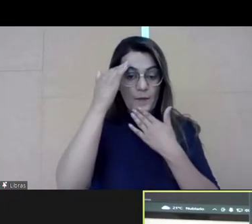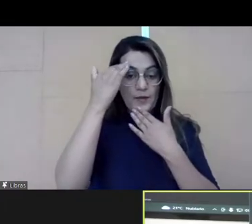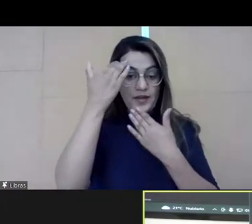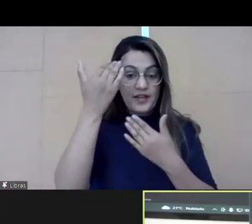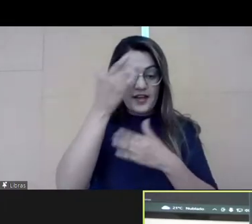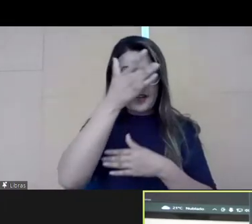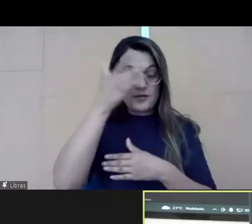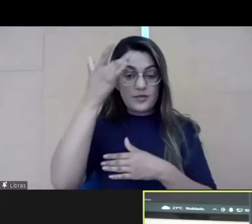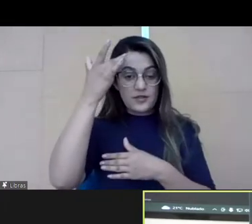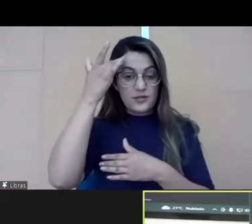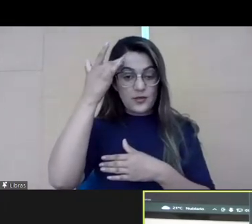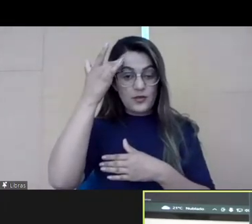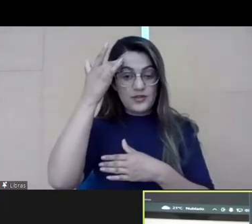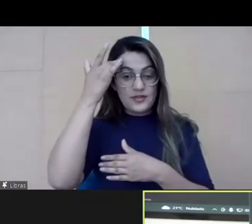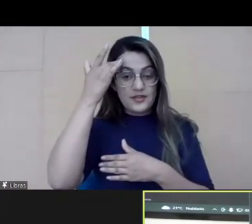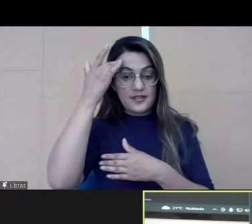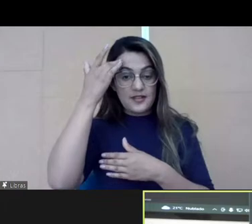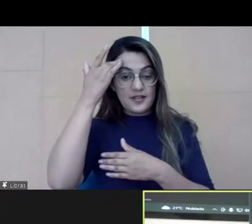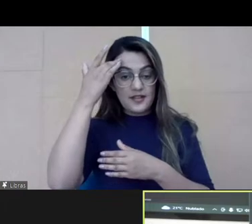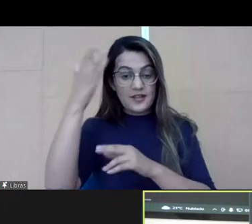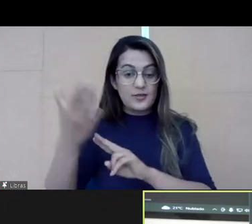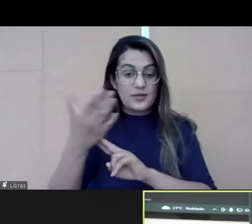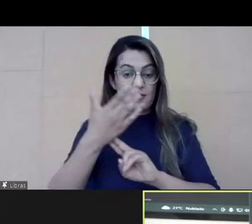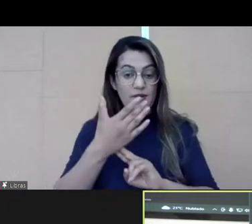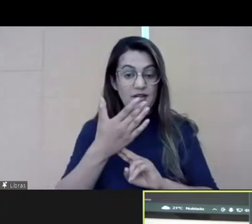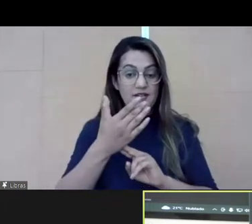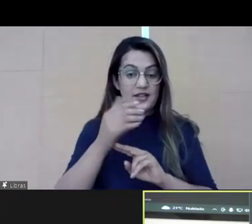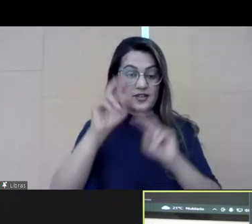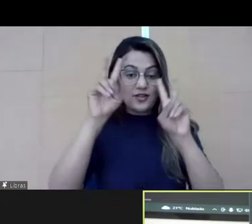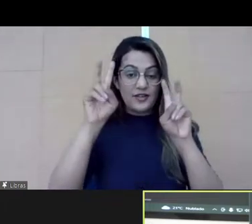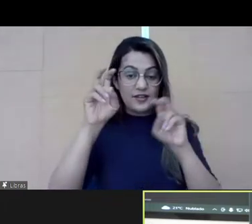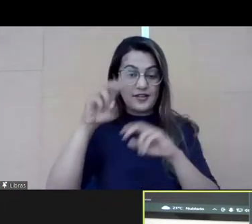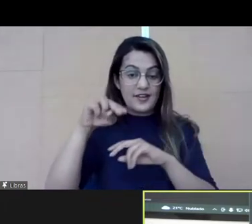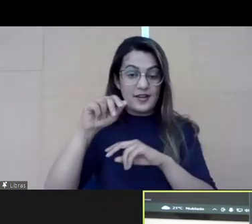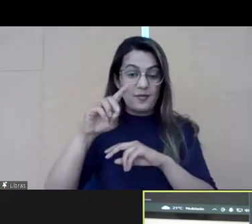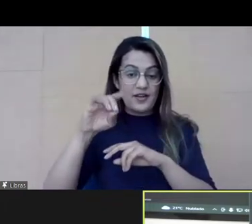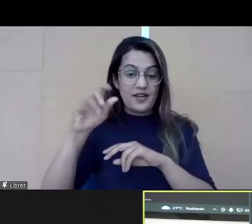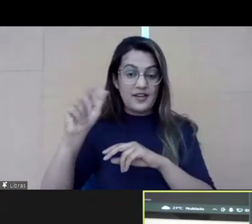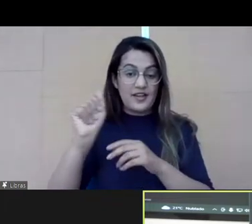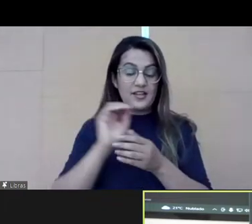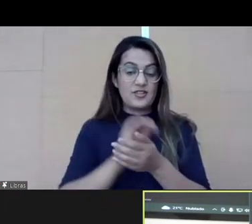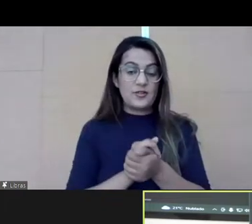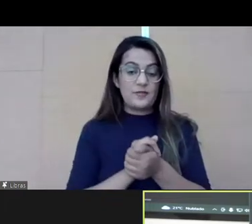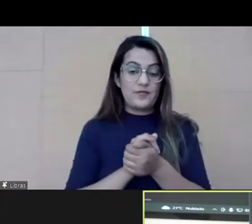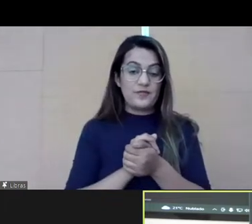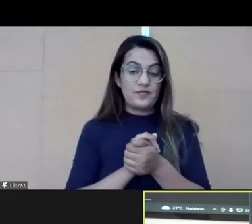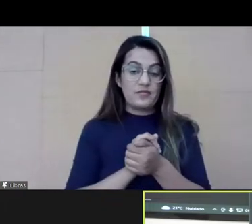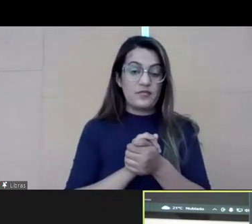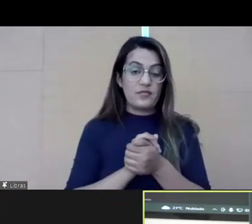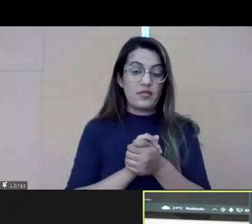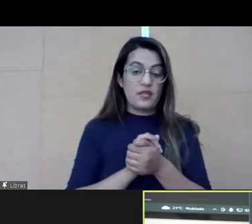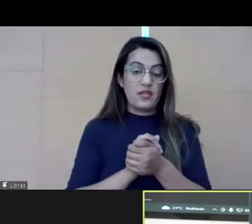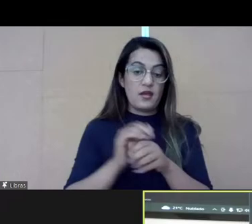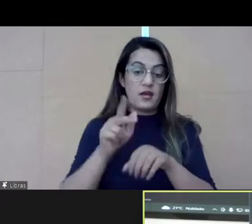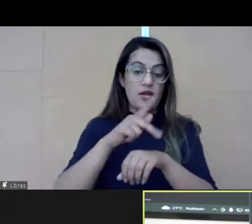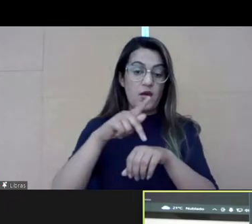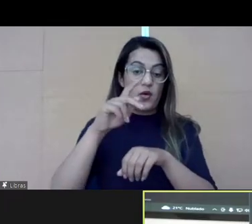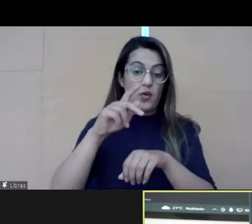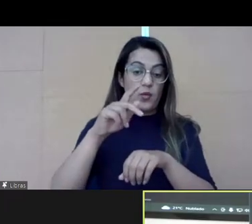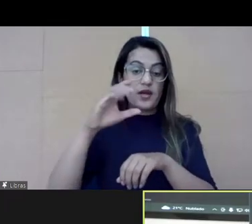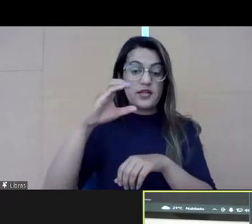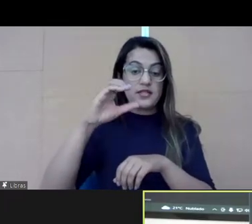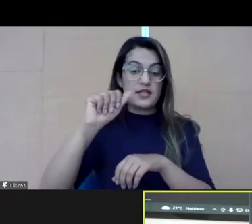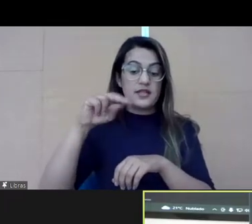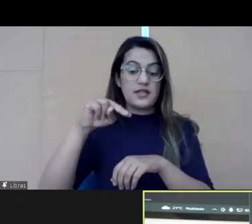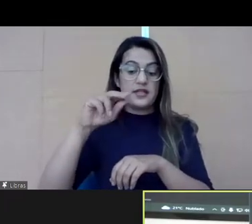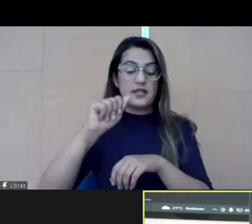to Neil Bauer from Canada. Neil Bauer, thanks a lot for coming. I'm going to present to you